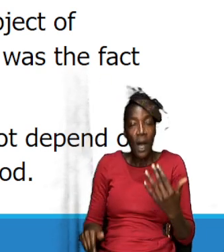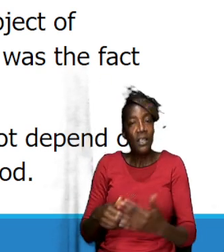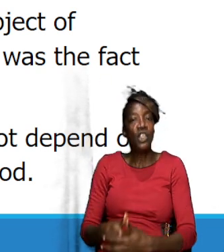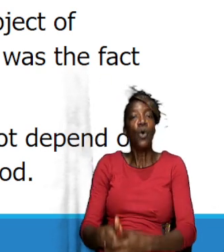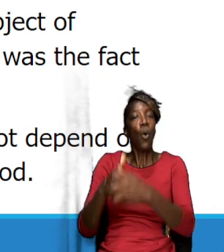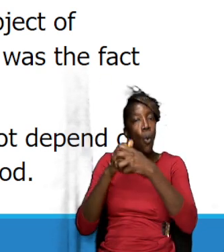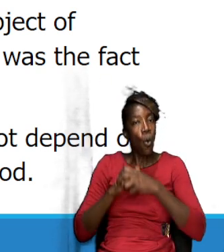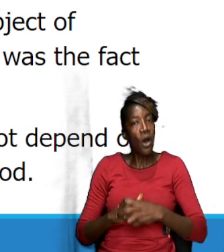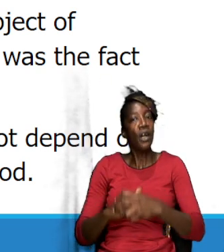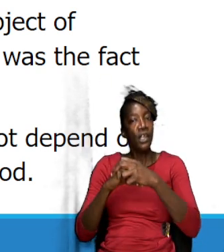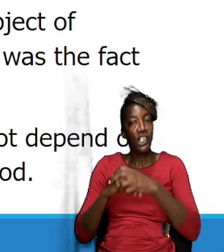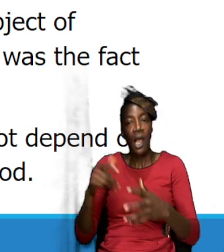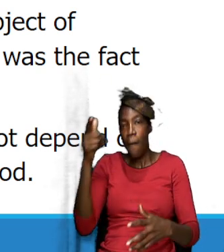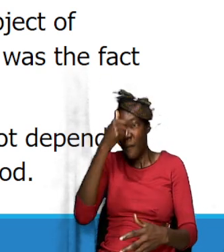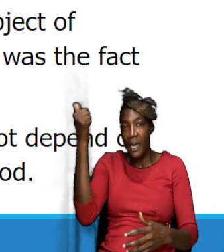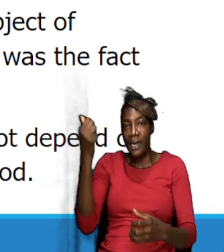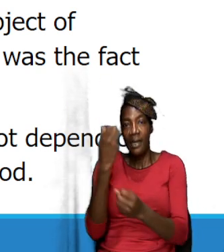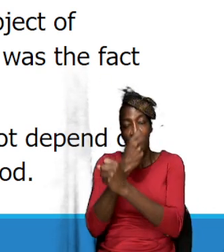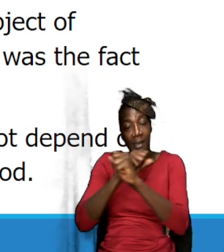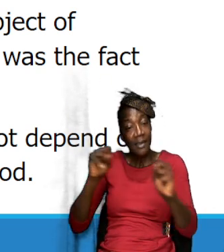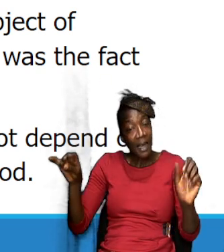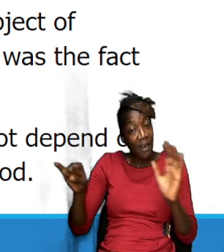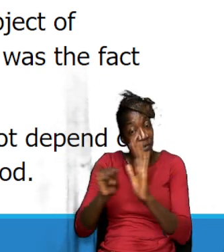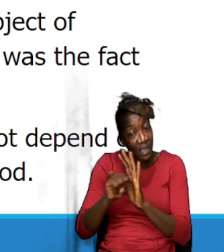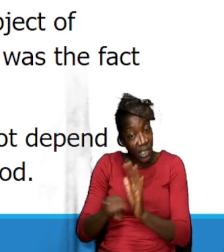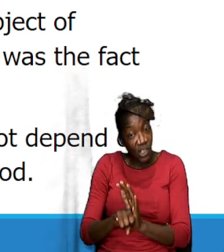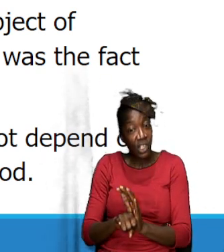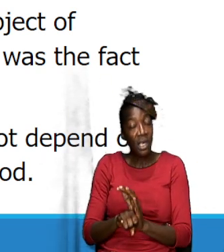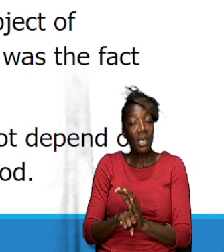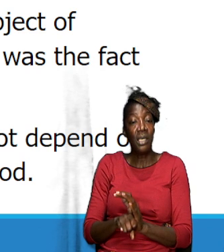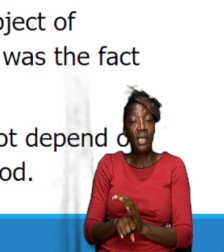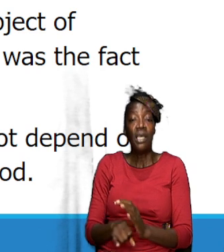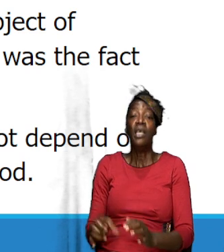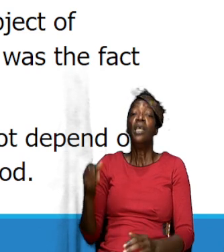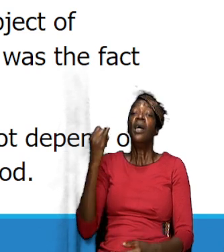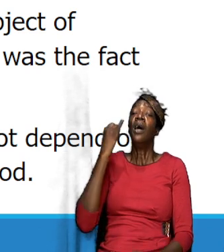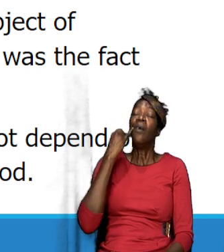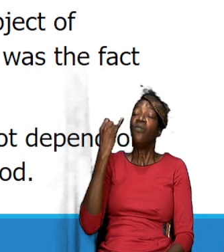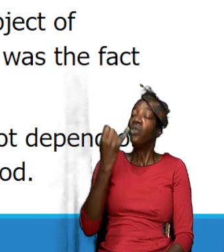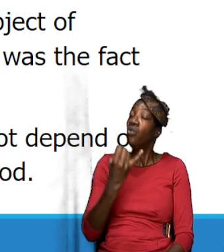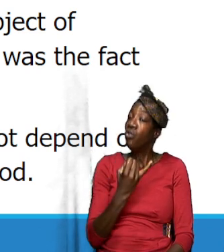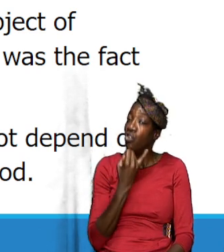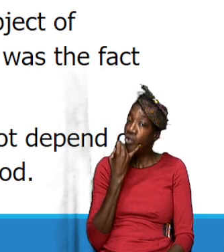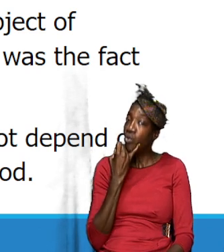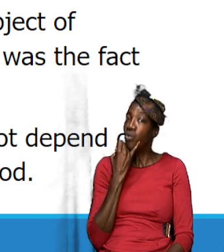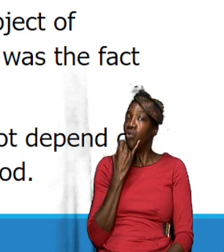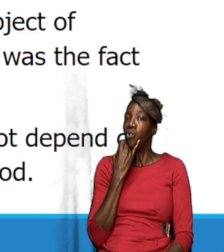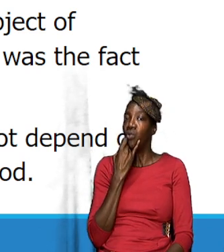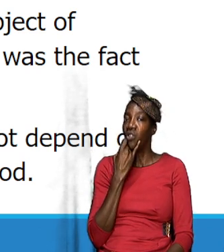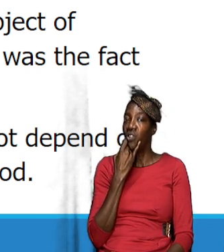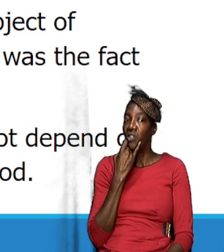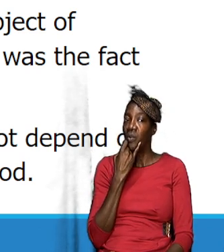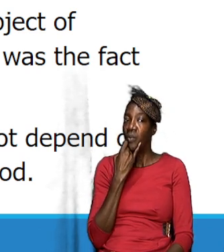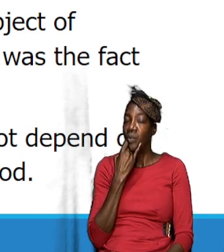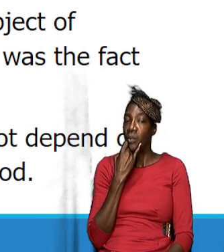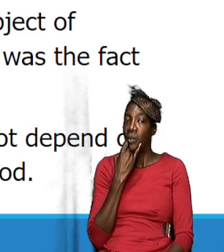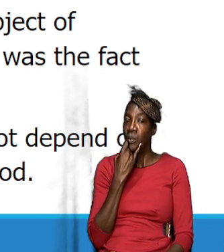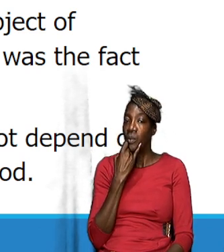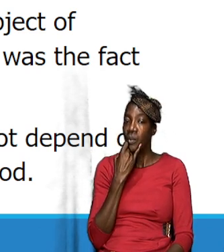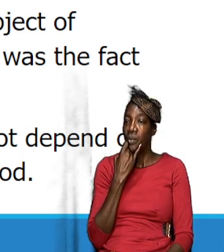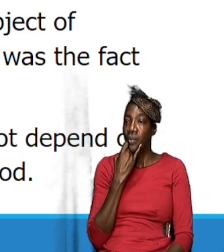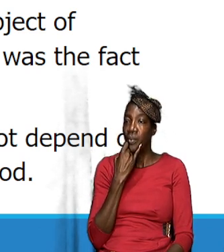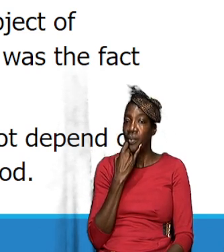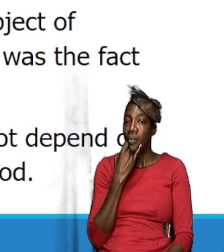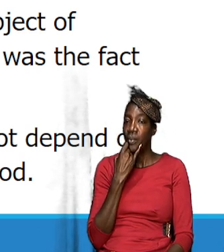because salvation is of the Jews right salvation is of the Jews and